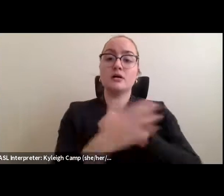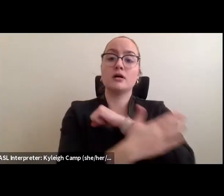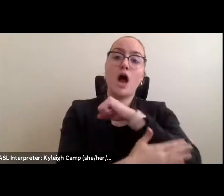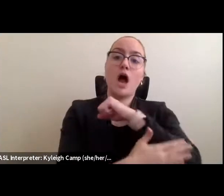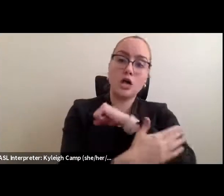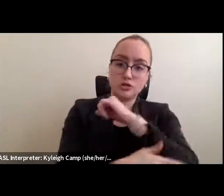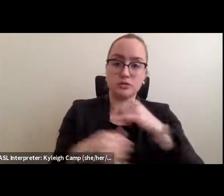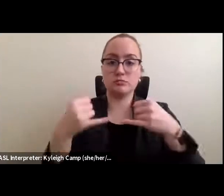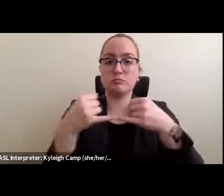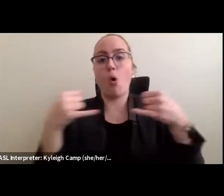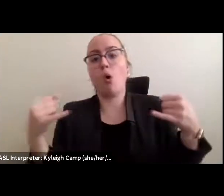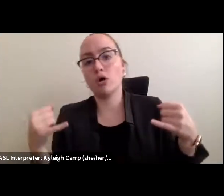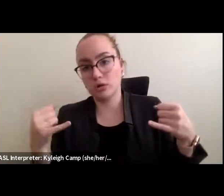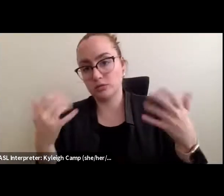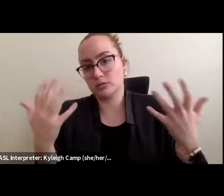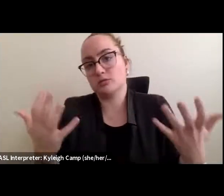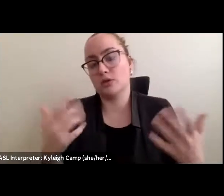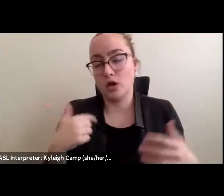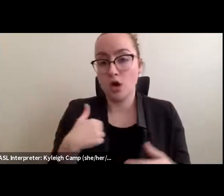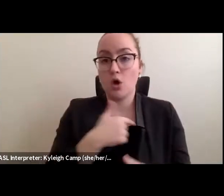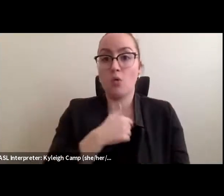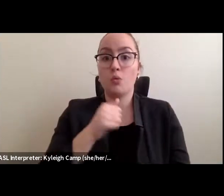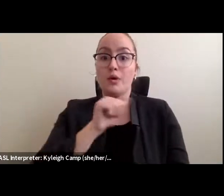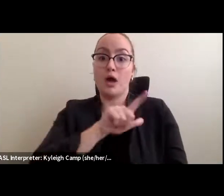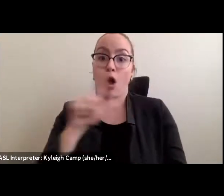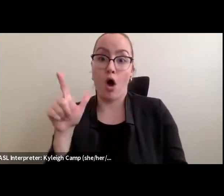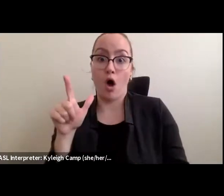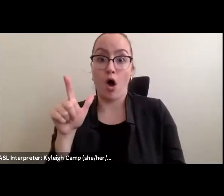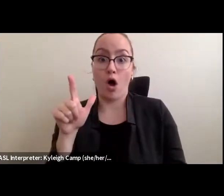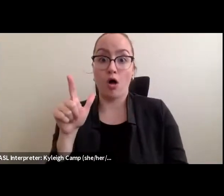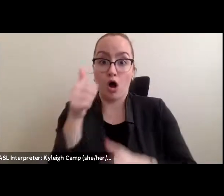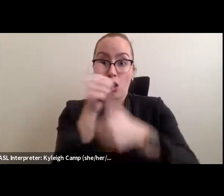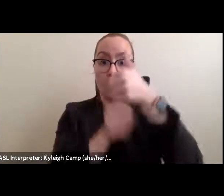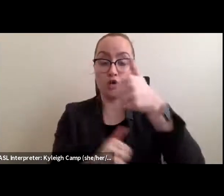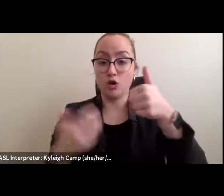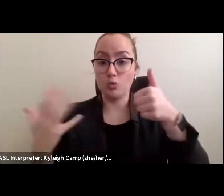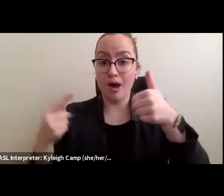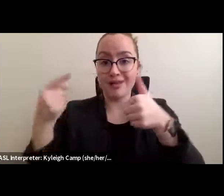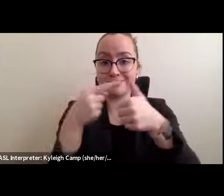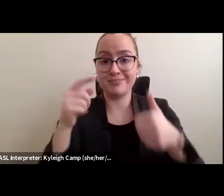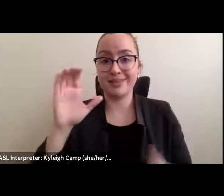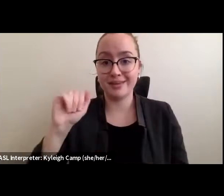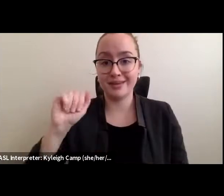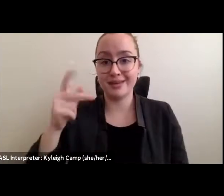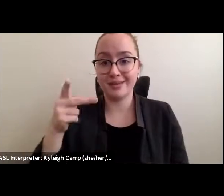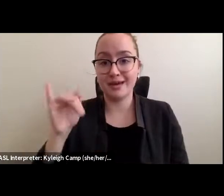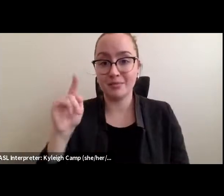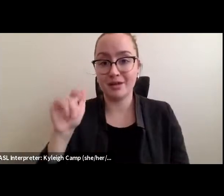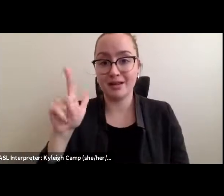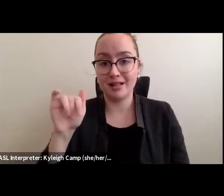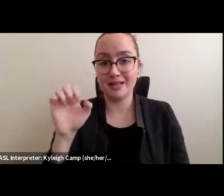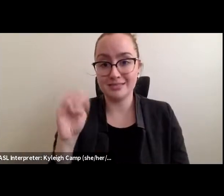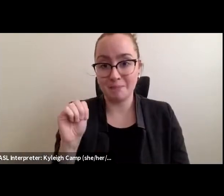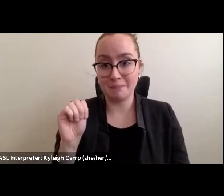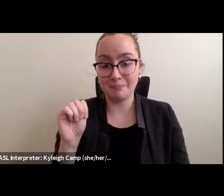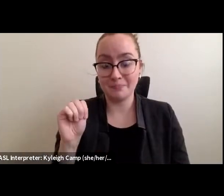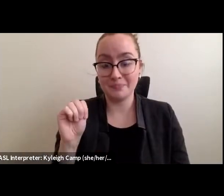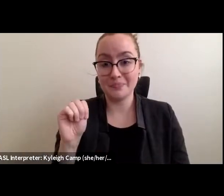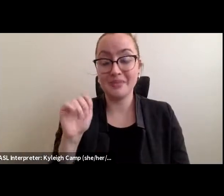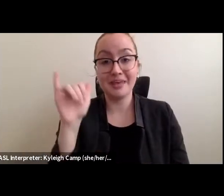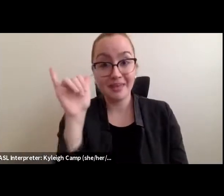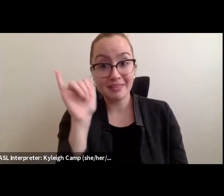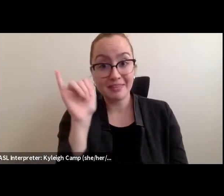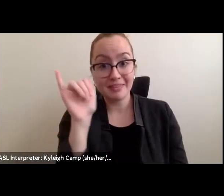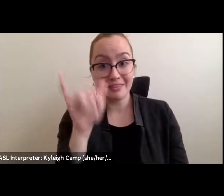country that we all seem to be living in is capitalism. We need to talk about capitalism and how it has disrupted, you know,